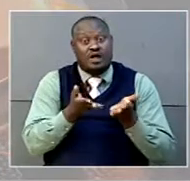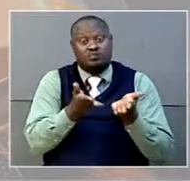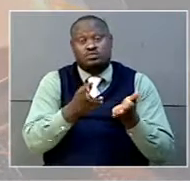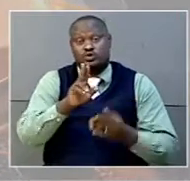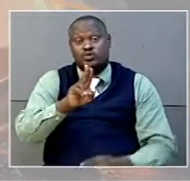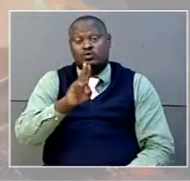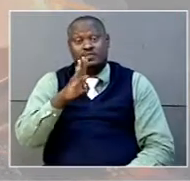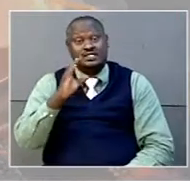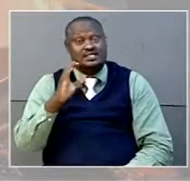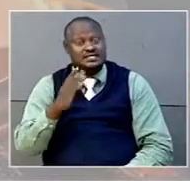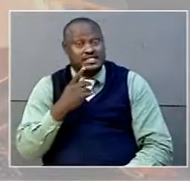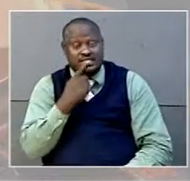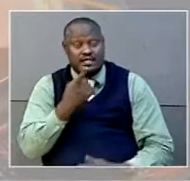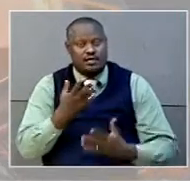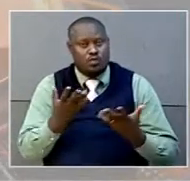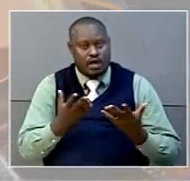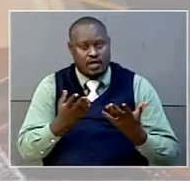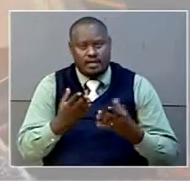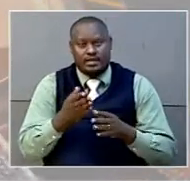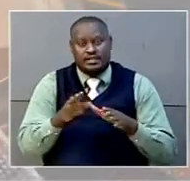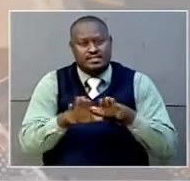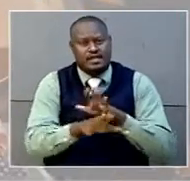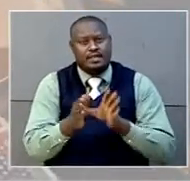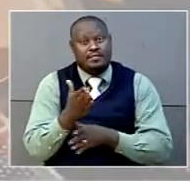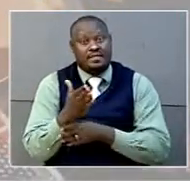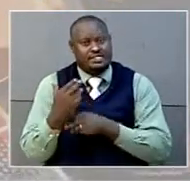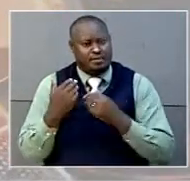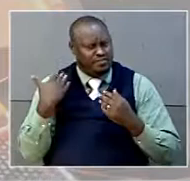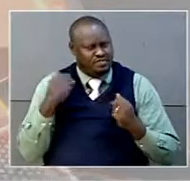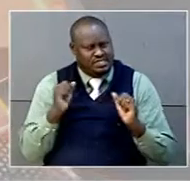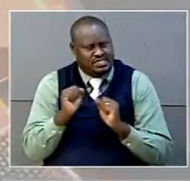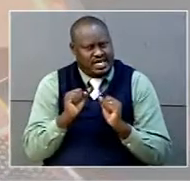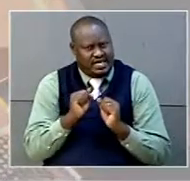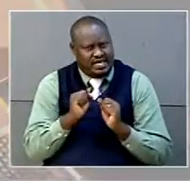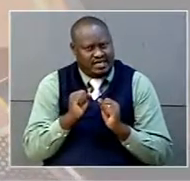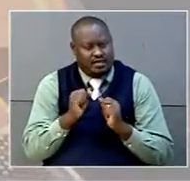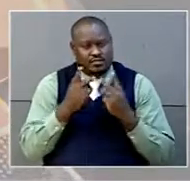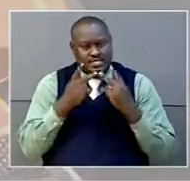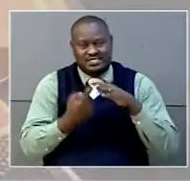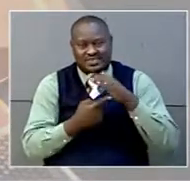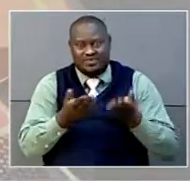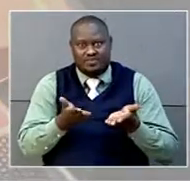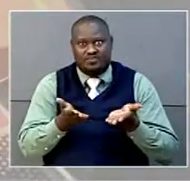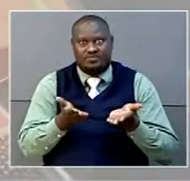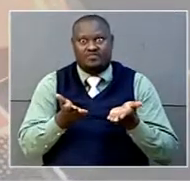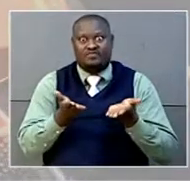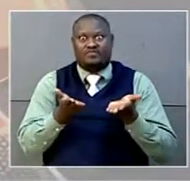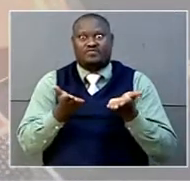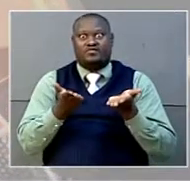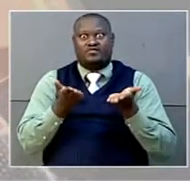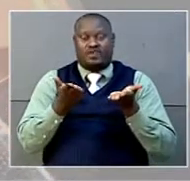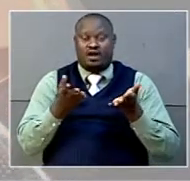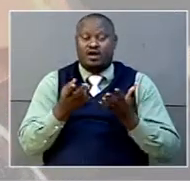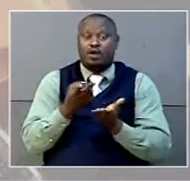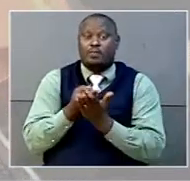-TV is that the sick State Minister for Primary Health Care, Joyce Moriku, is steadily improving from her sickbed at